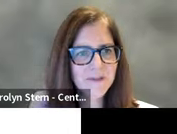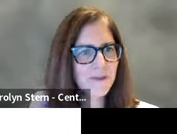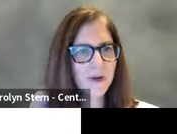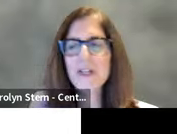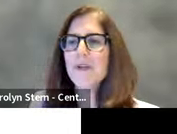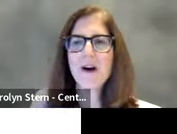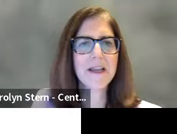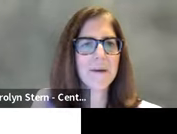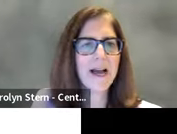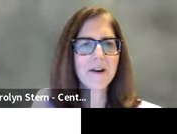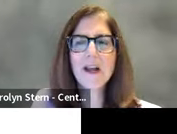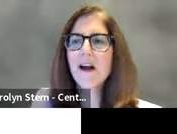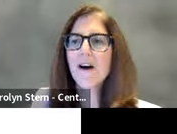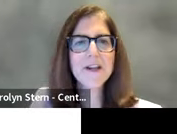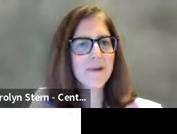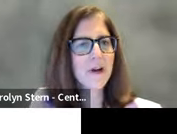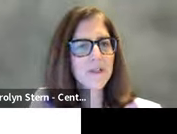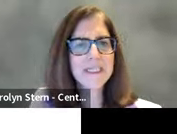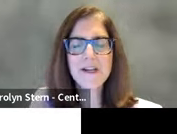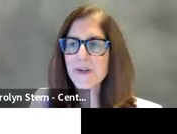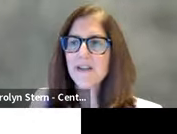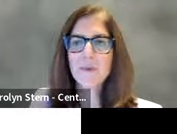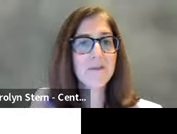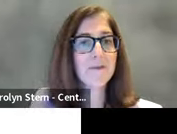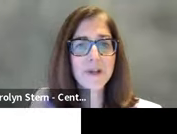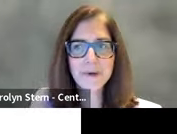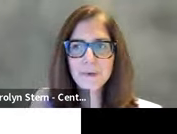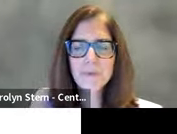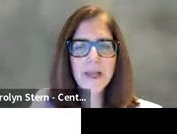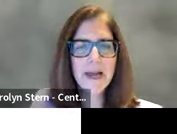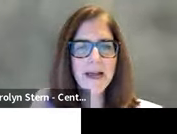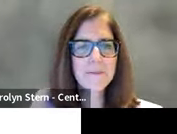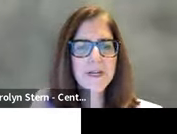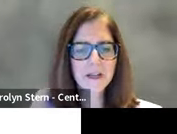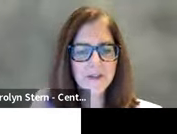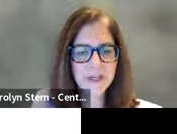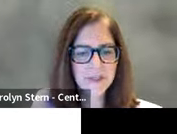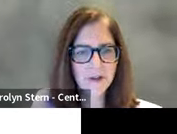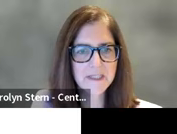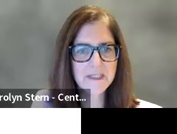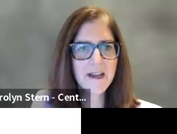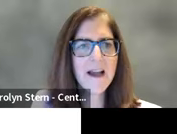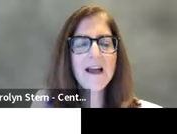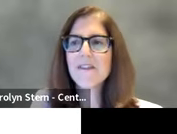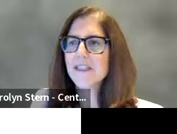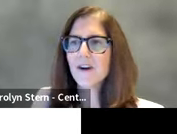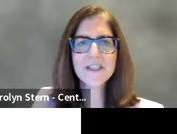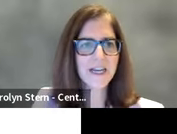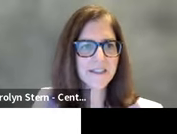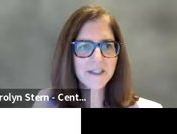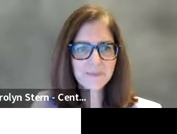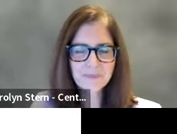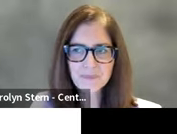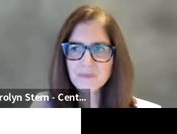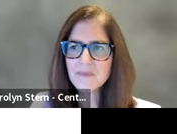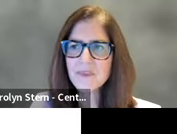we're going to be talking about our hearing otc hearing aids right for you and mental health and hearing loss this is our